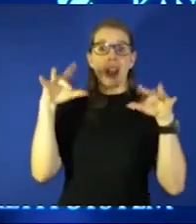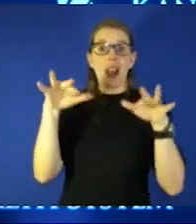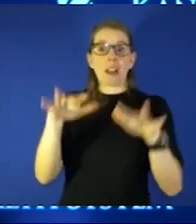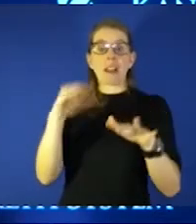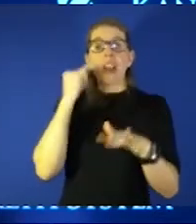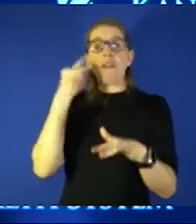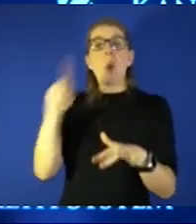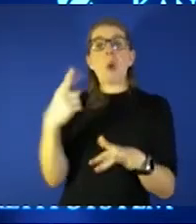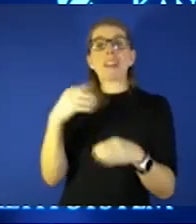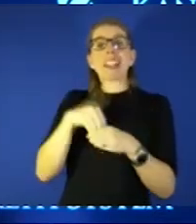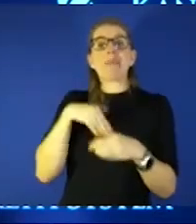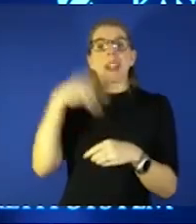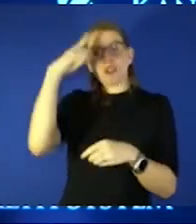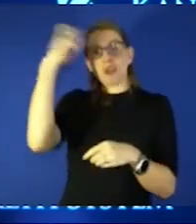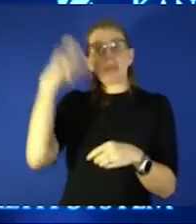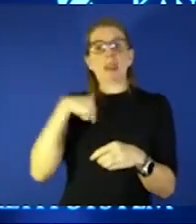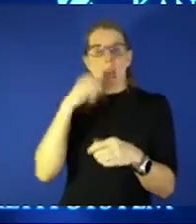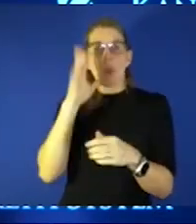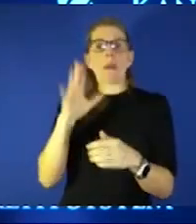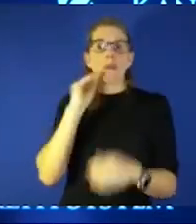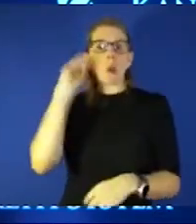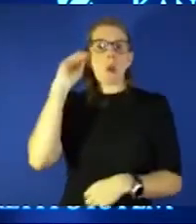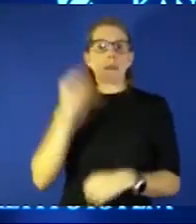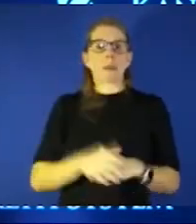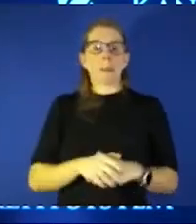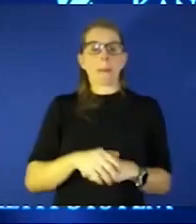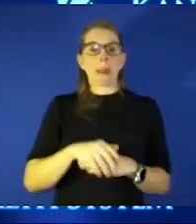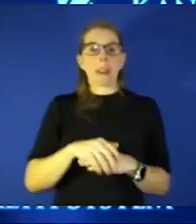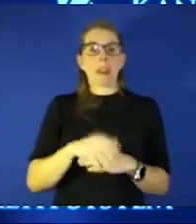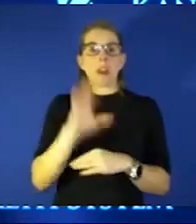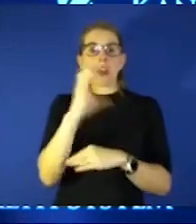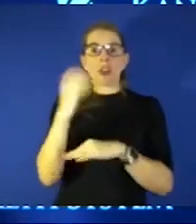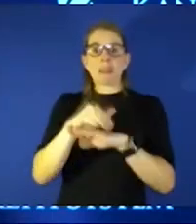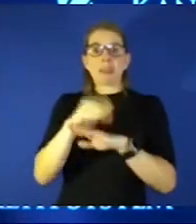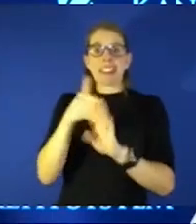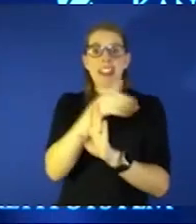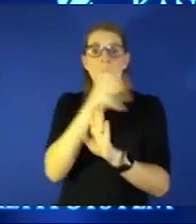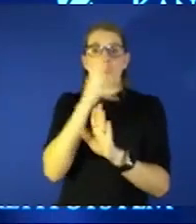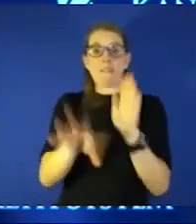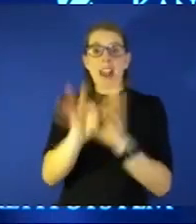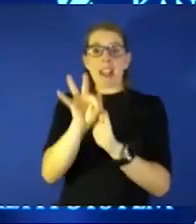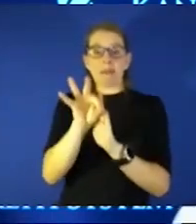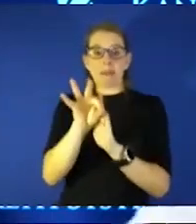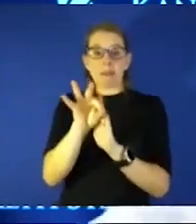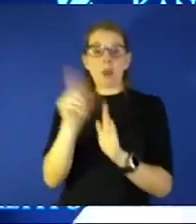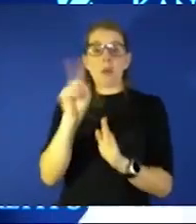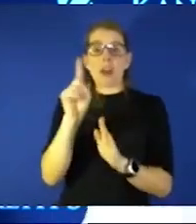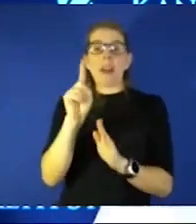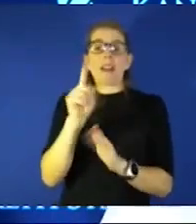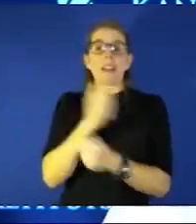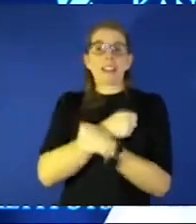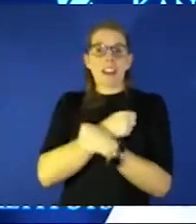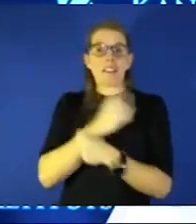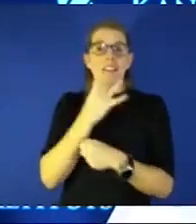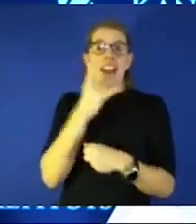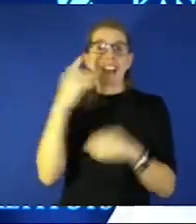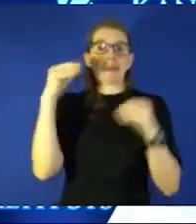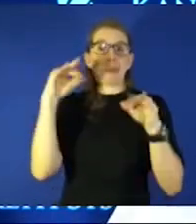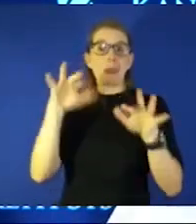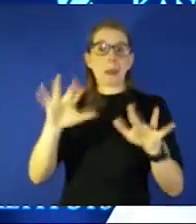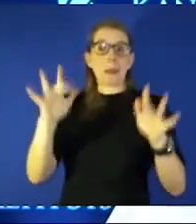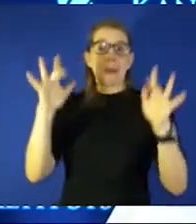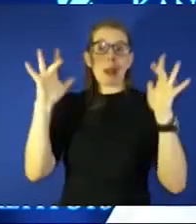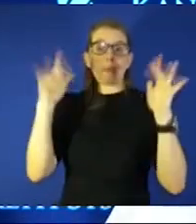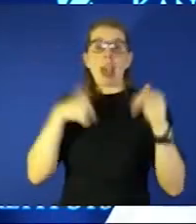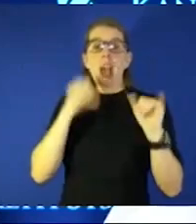about it this way christmas he will find me where the love light gleams i'll stay